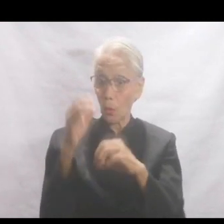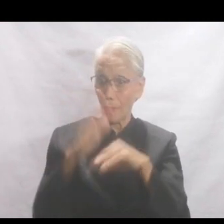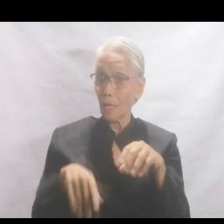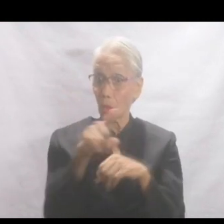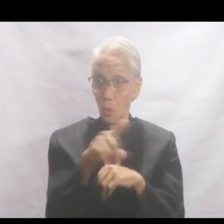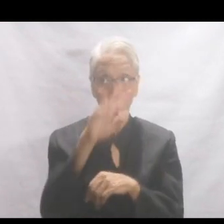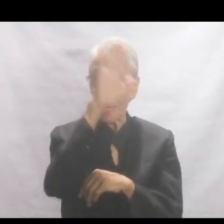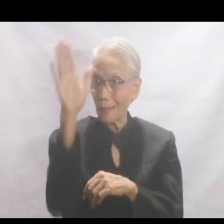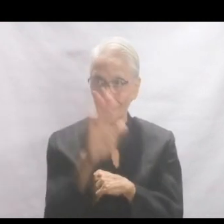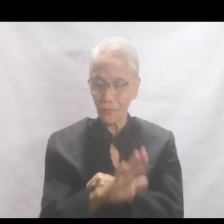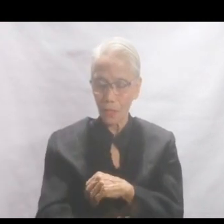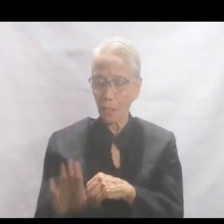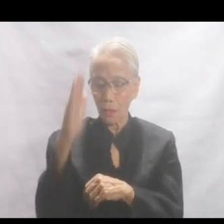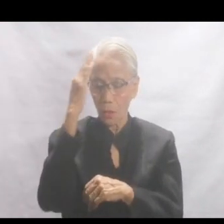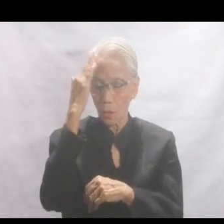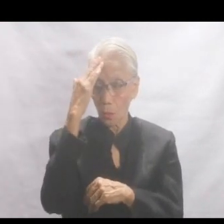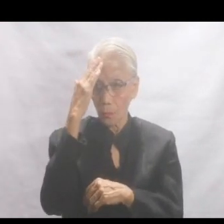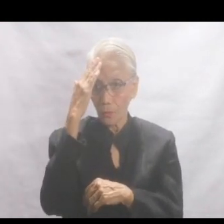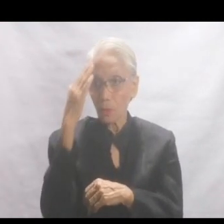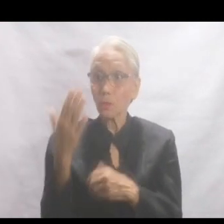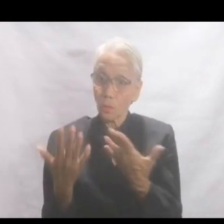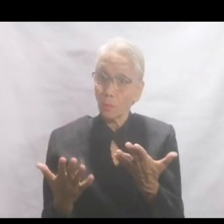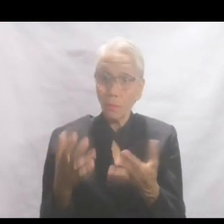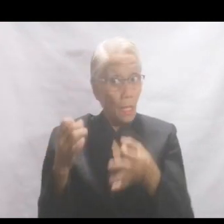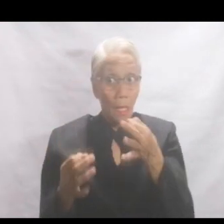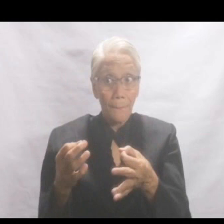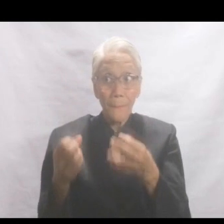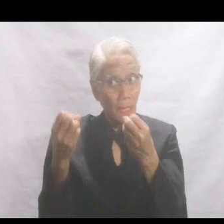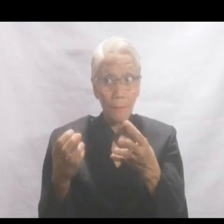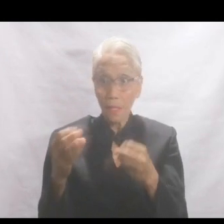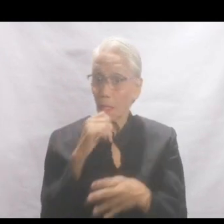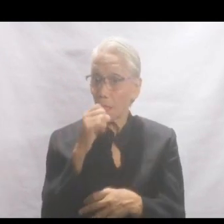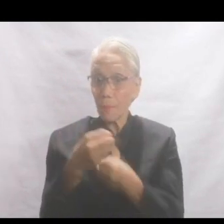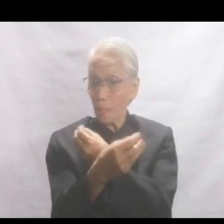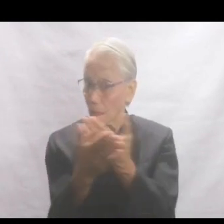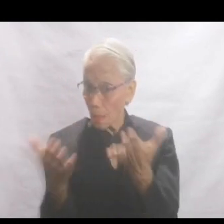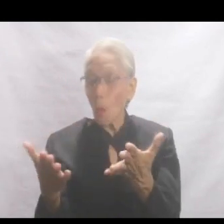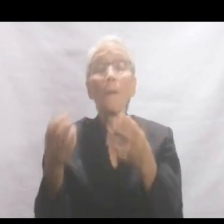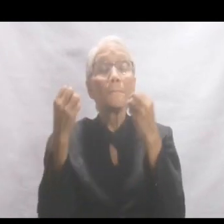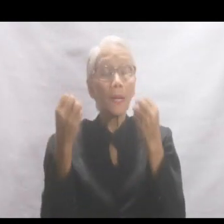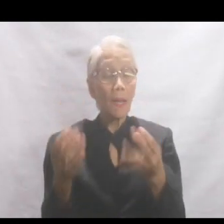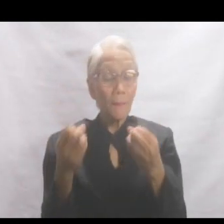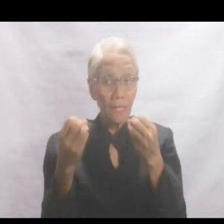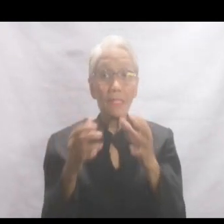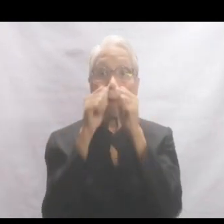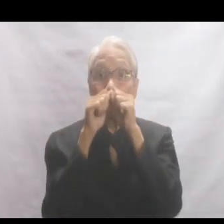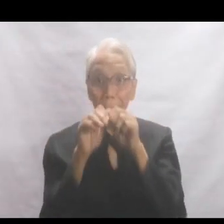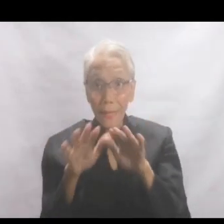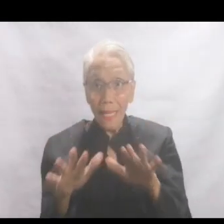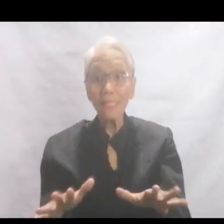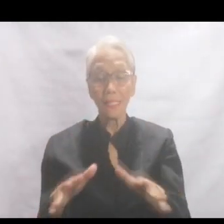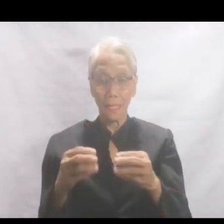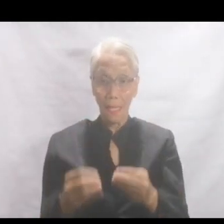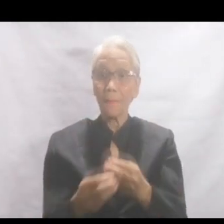than you will ever know. kaya kung marami siyang hindi ibinigay sa'yo, marami rin siyang blessings